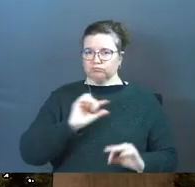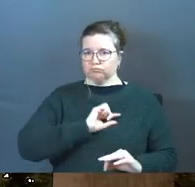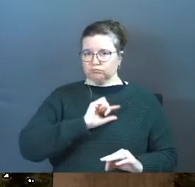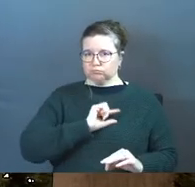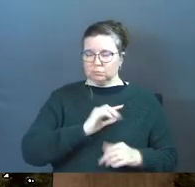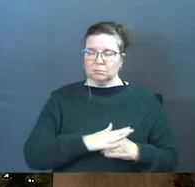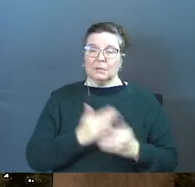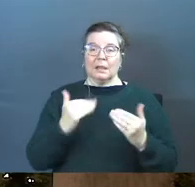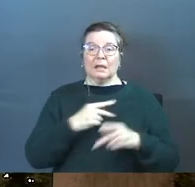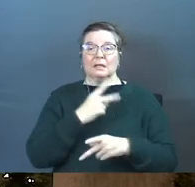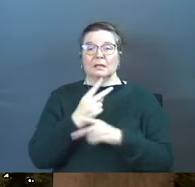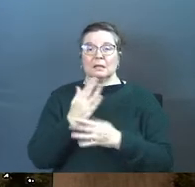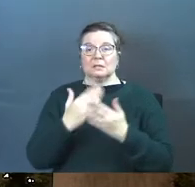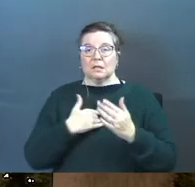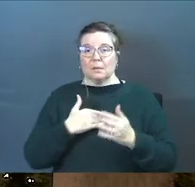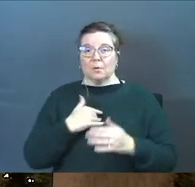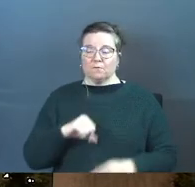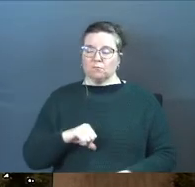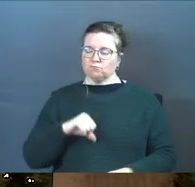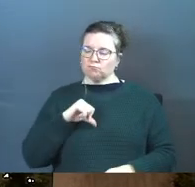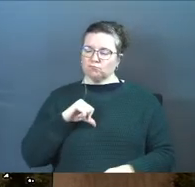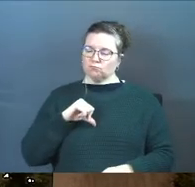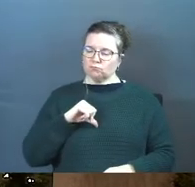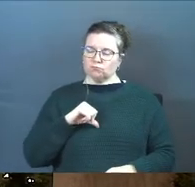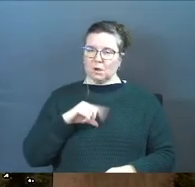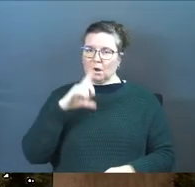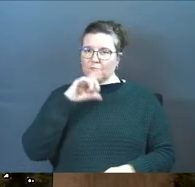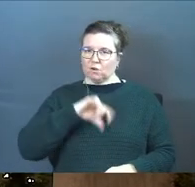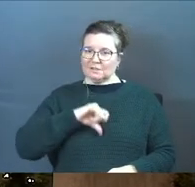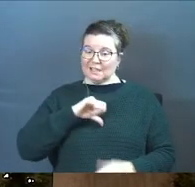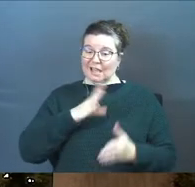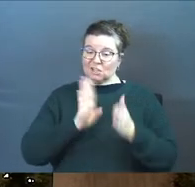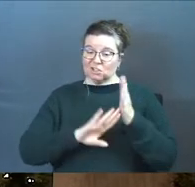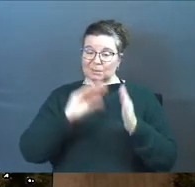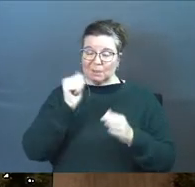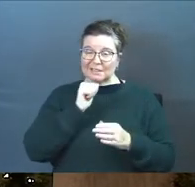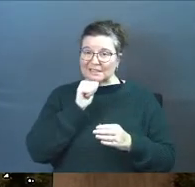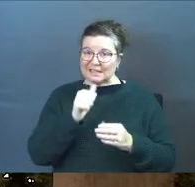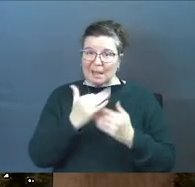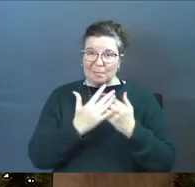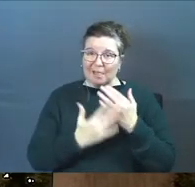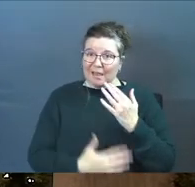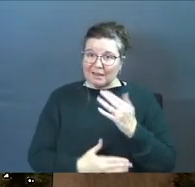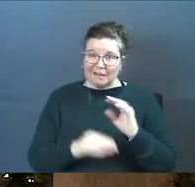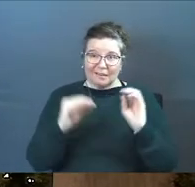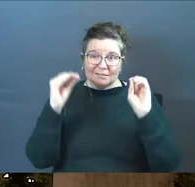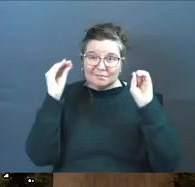Cheap grace lets us keep some of our dignity, our false dignity and cheap grace isn't bloody.